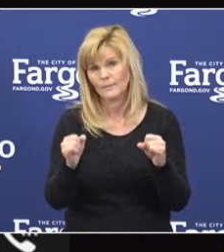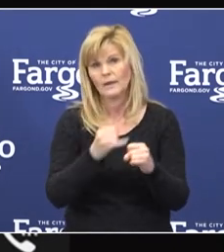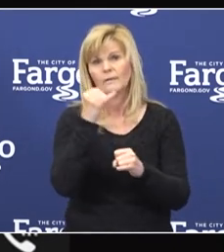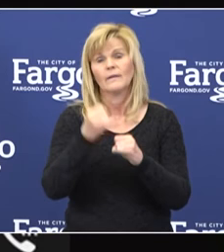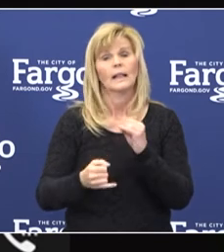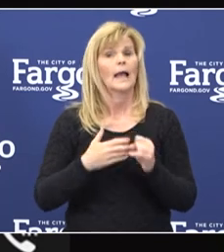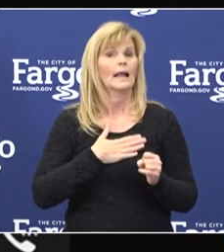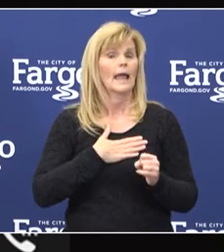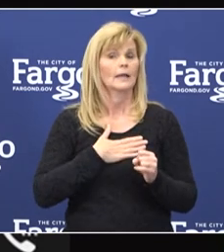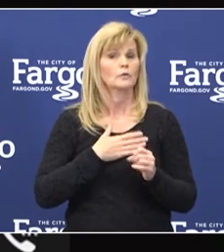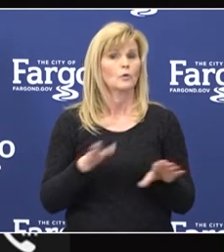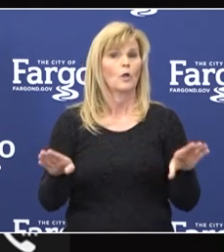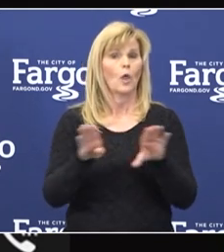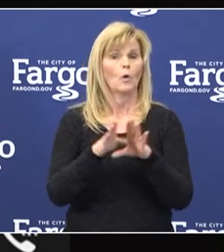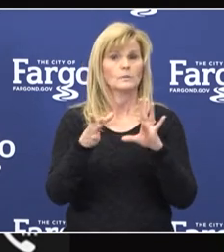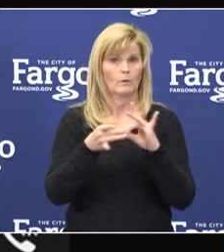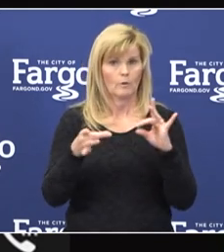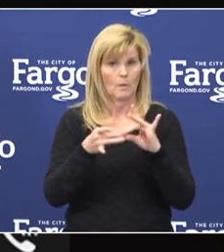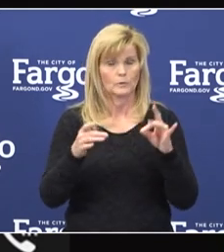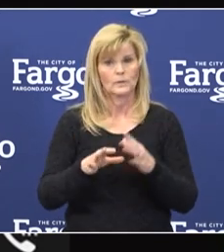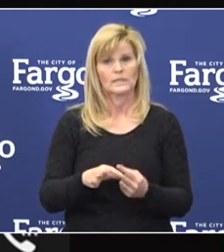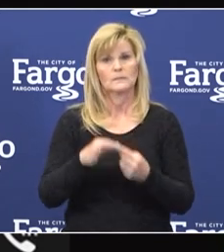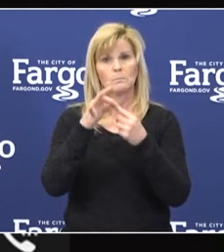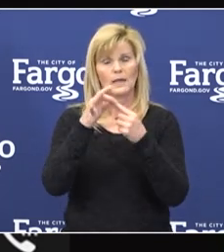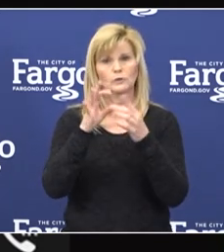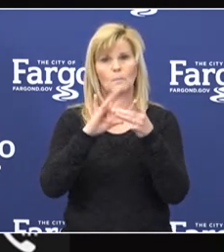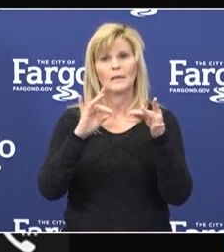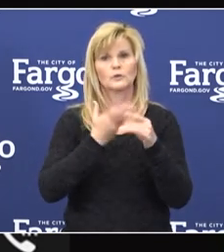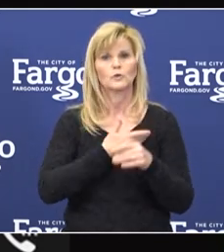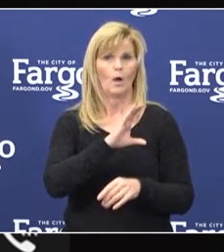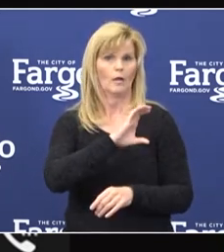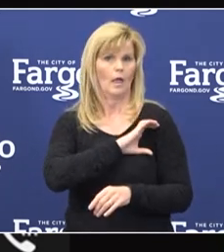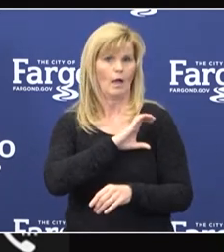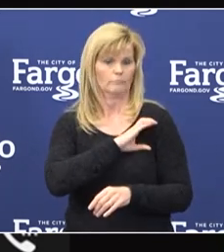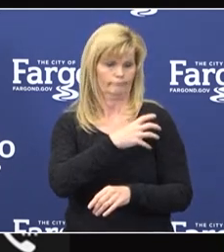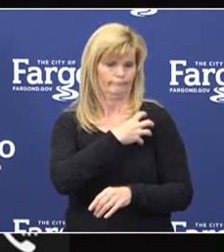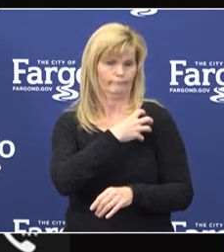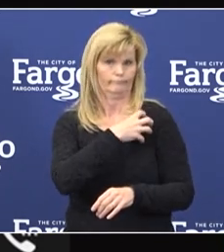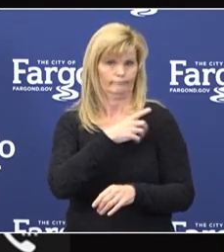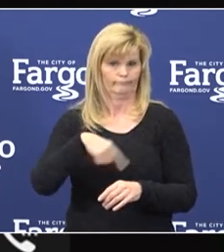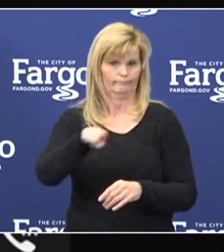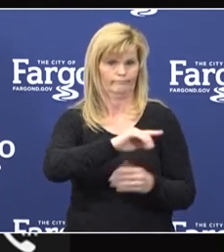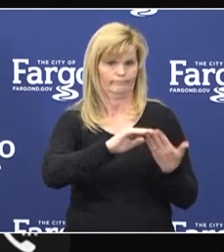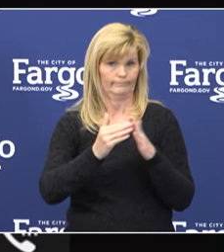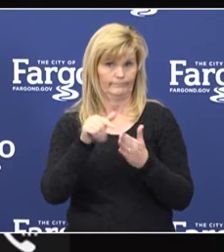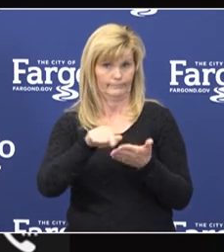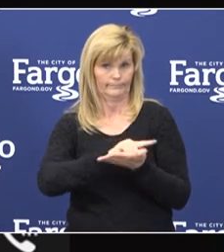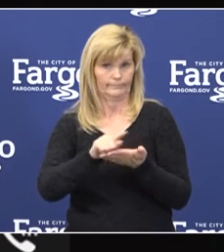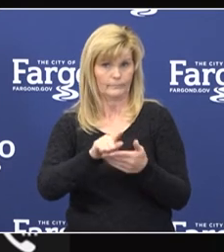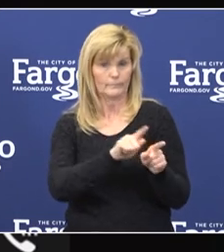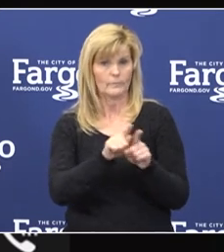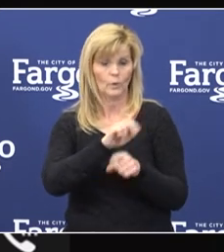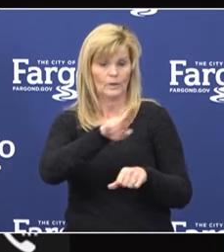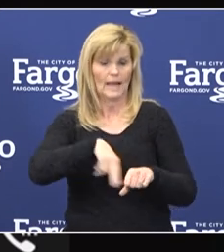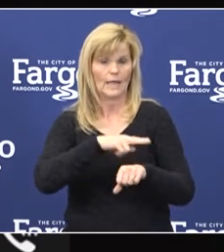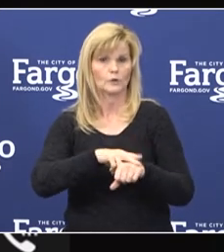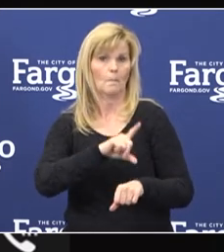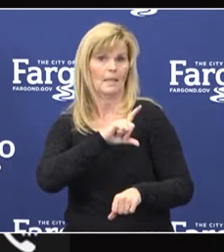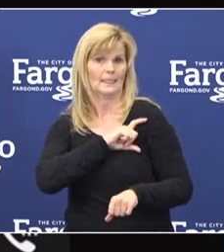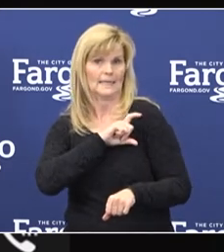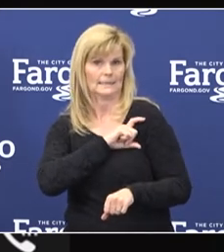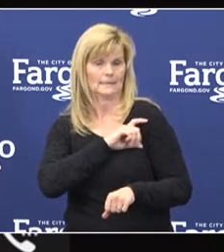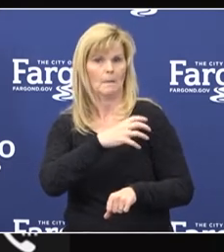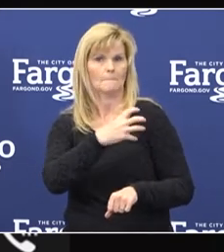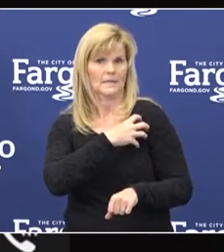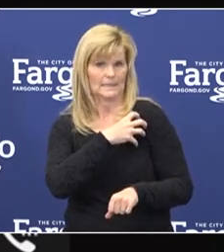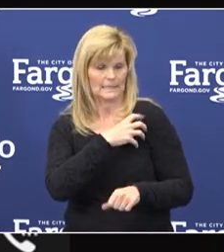close my remarks with a special message to our local law enforcement community. This week is also National Police Week, and tonight